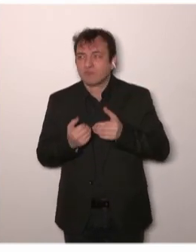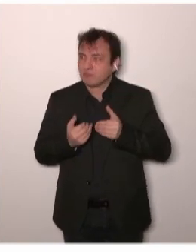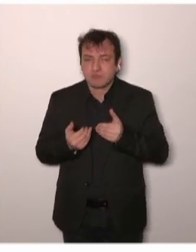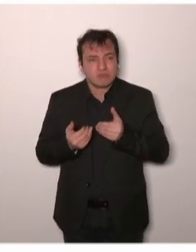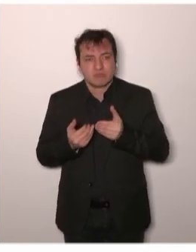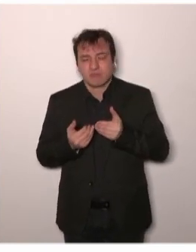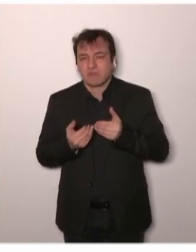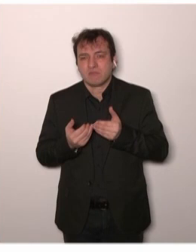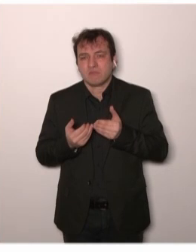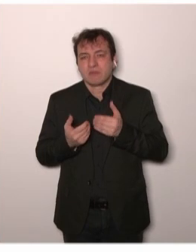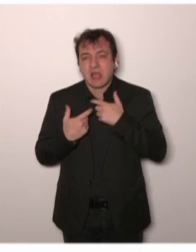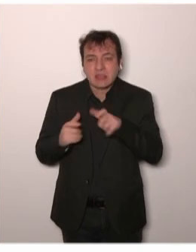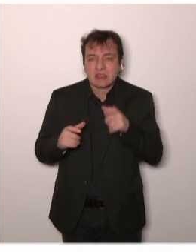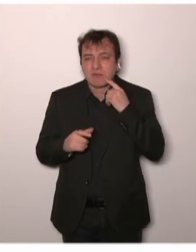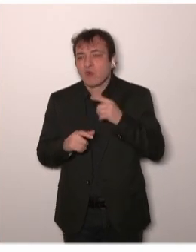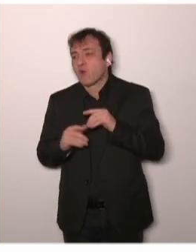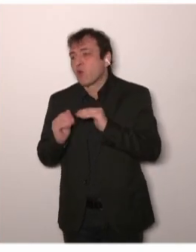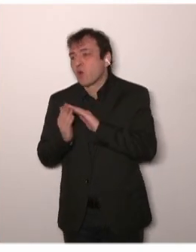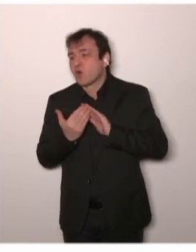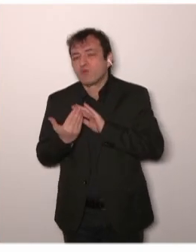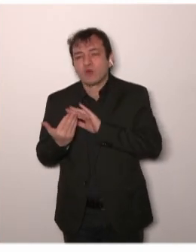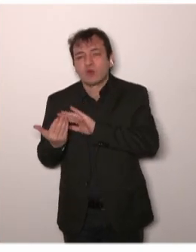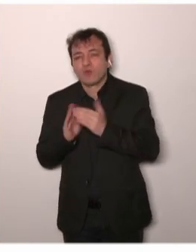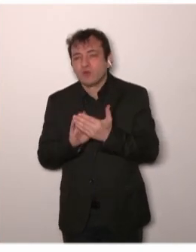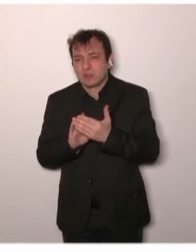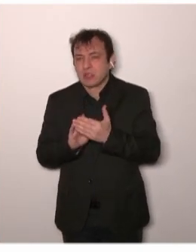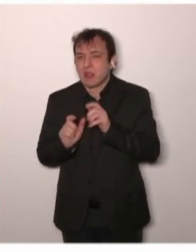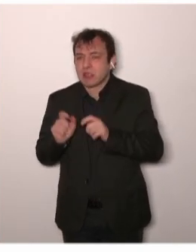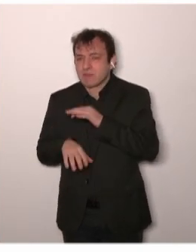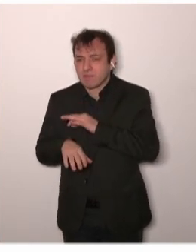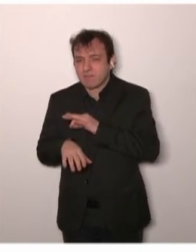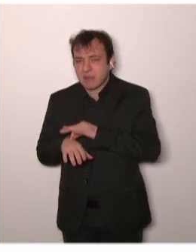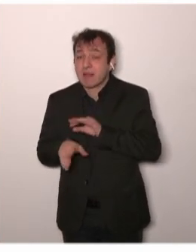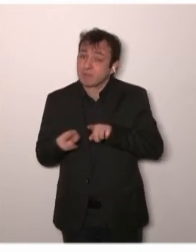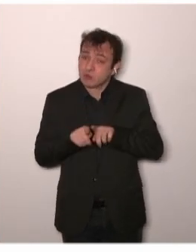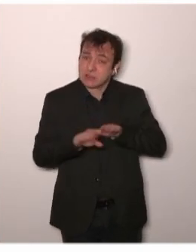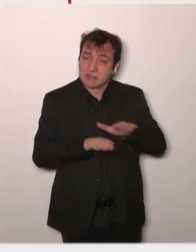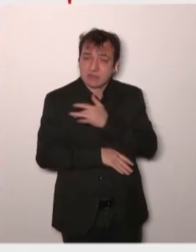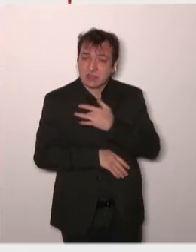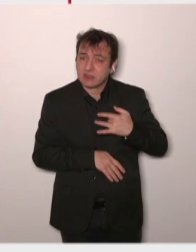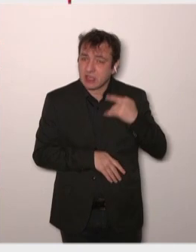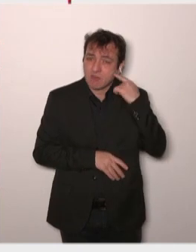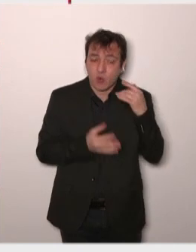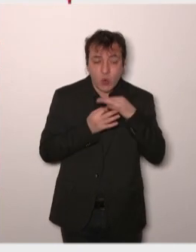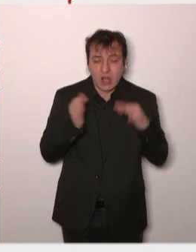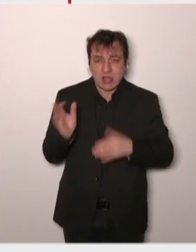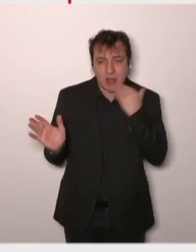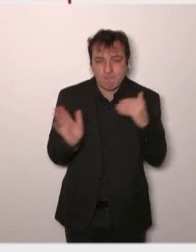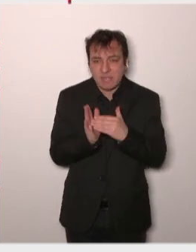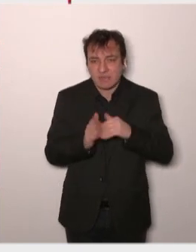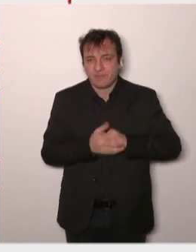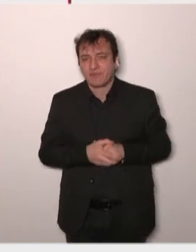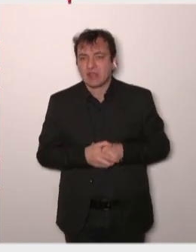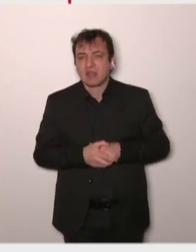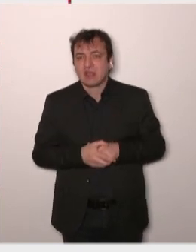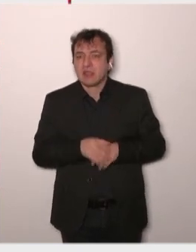also to the healthcare system, actually, to give this optimal access. And I think this should come, must come in complement to what, of course, the